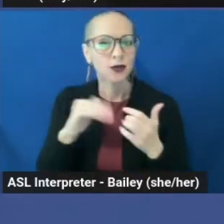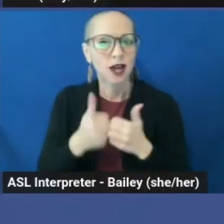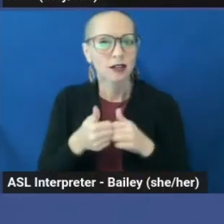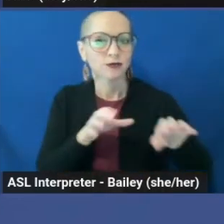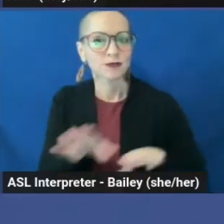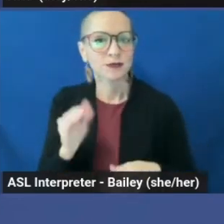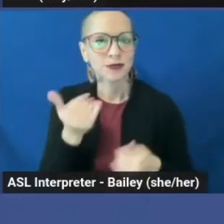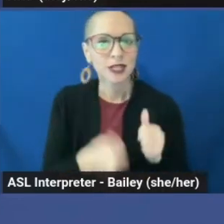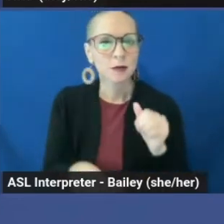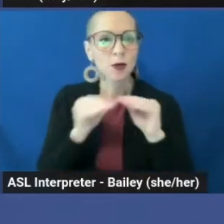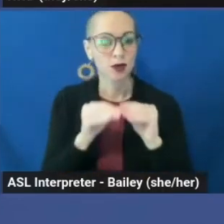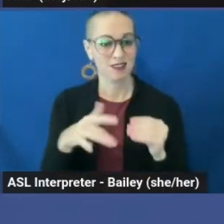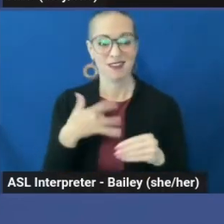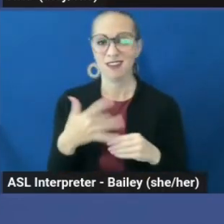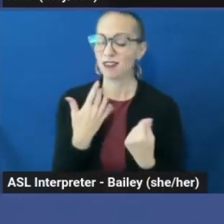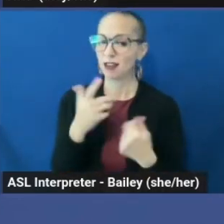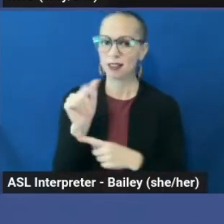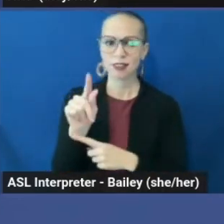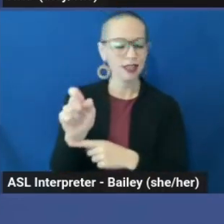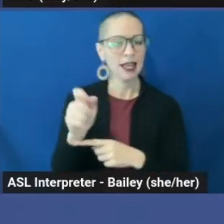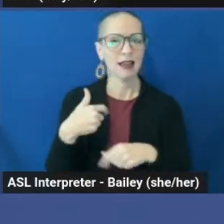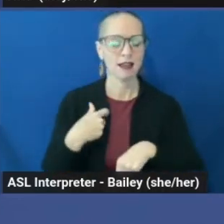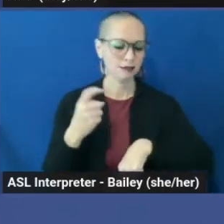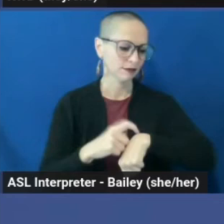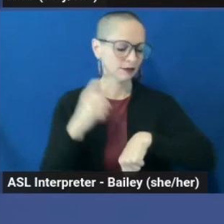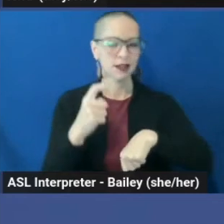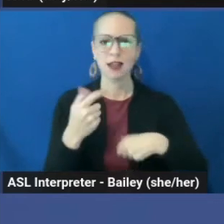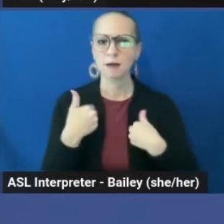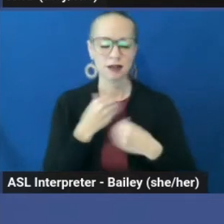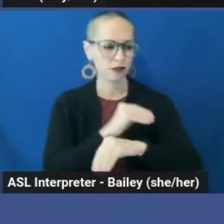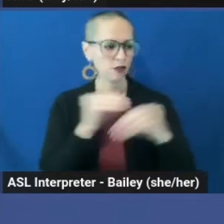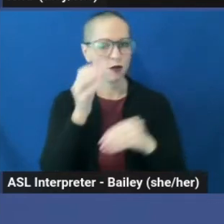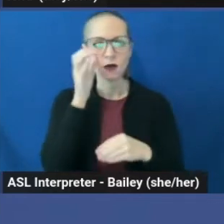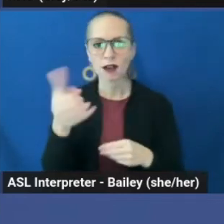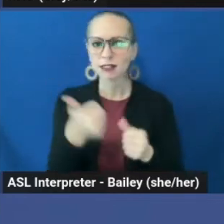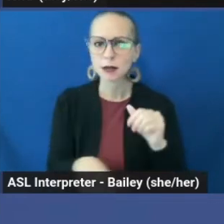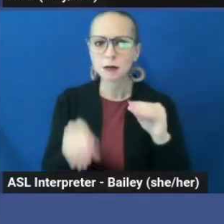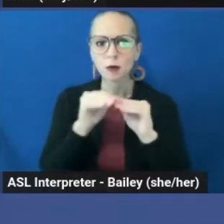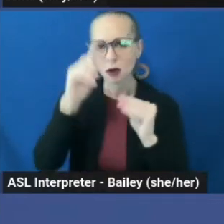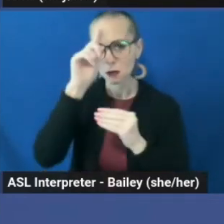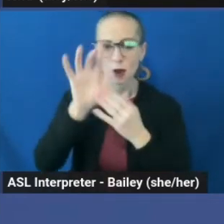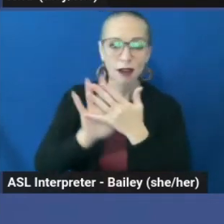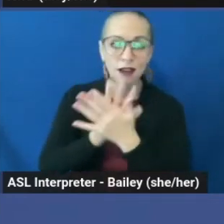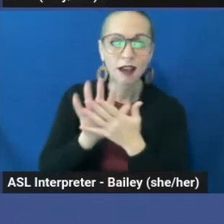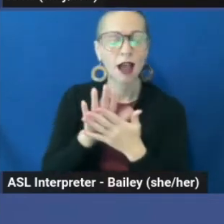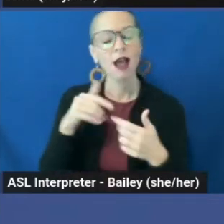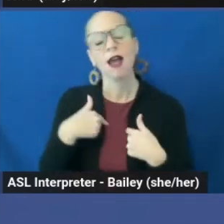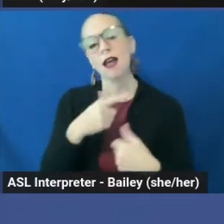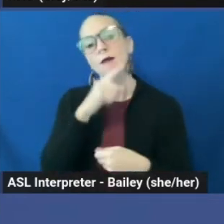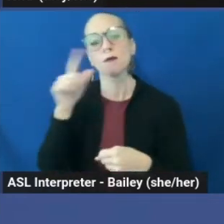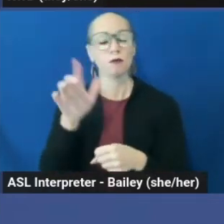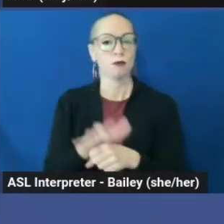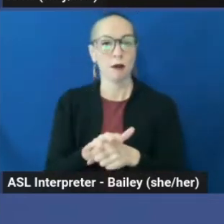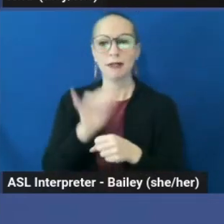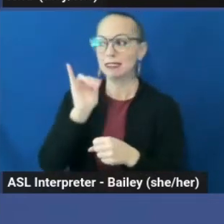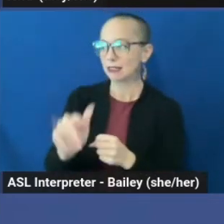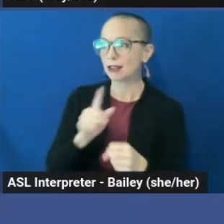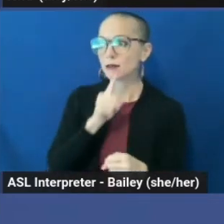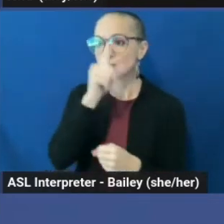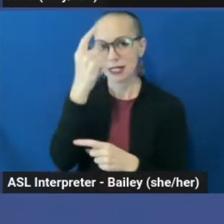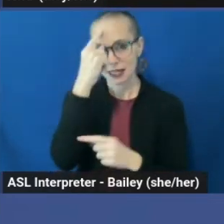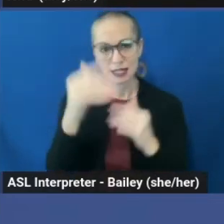manifested for me as a one-two punch of time blindness and lethargy. Brain fog, and I promise your rational thinking will return one day.